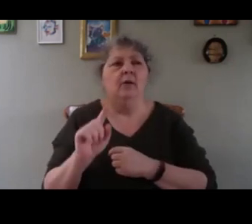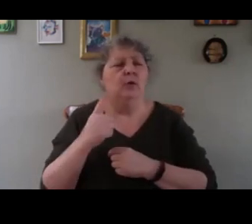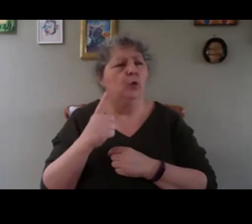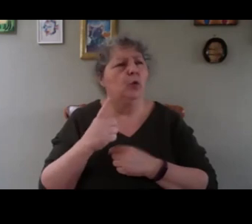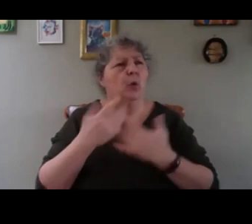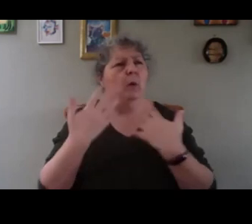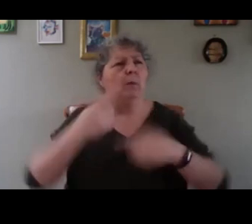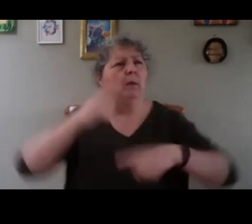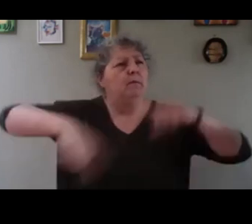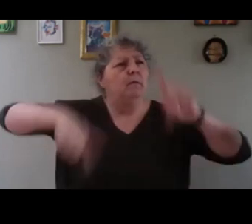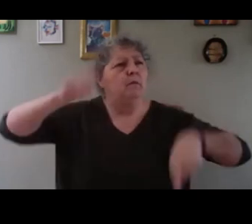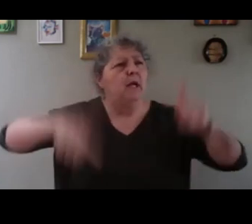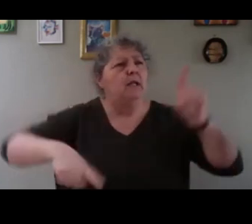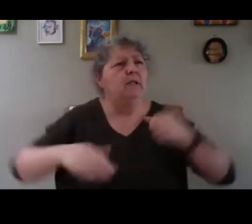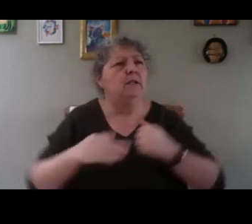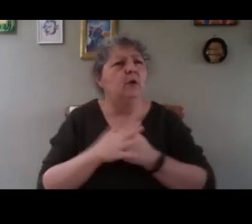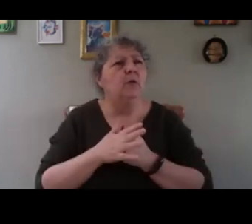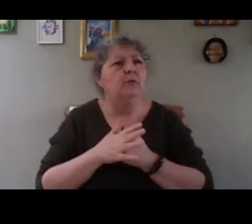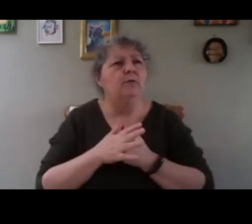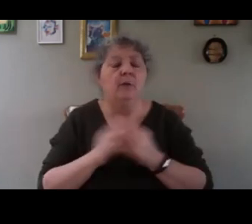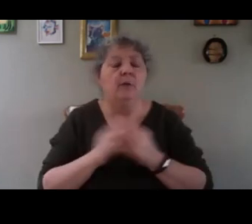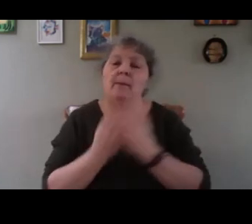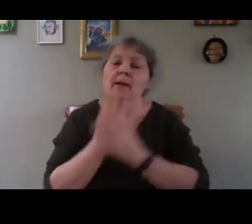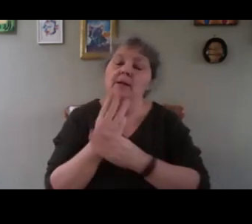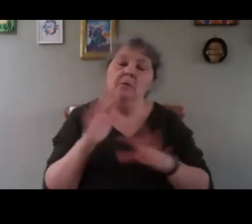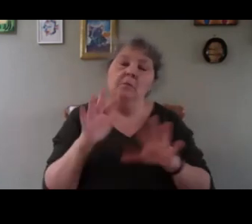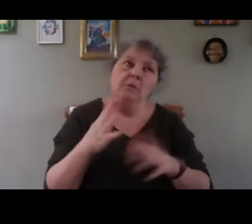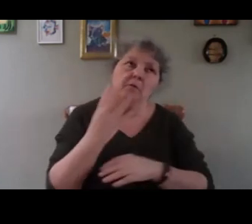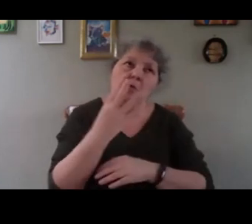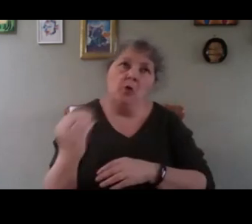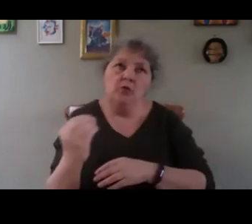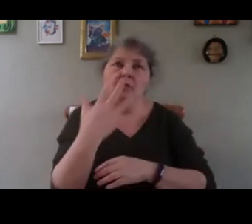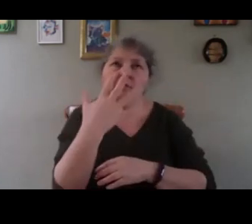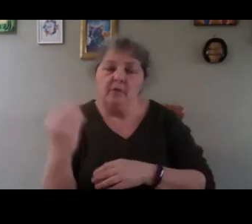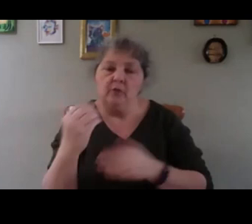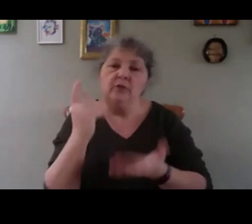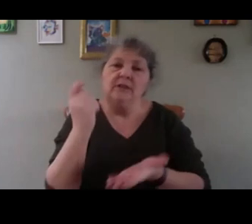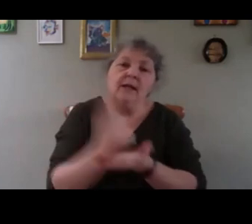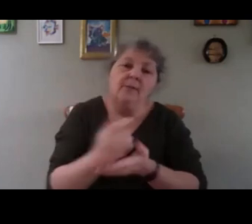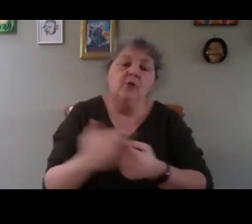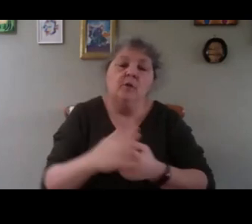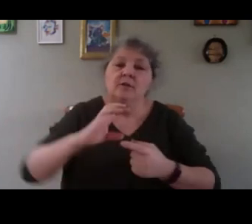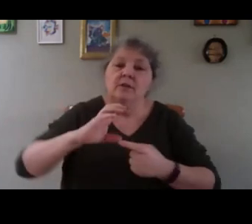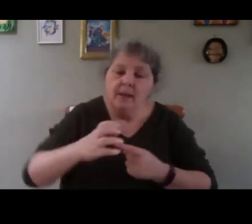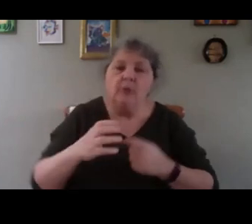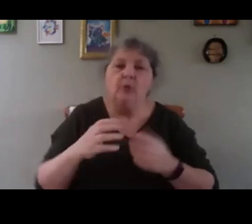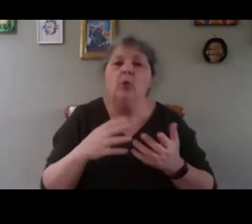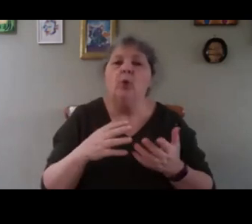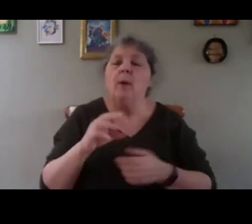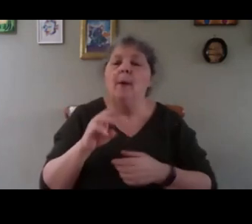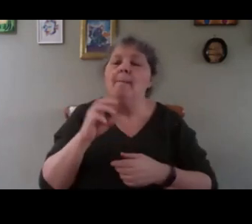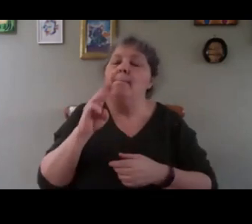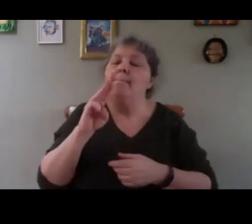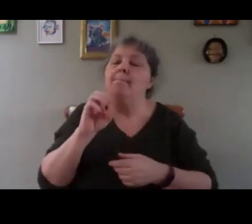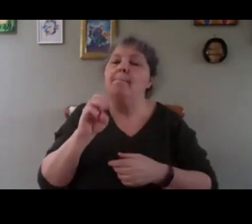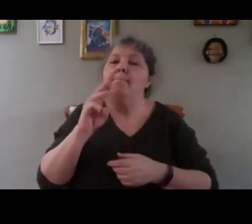saw of plants, maybe 400 or 500 types of tomatoes, chili peppers, herbs,